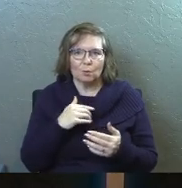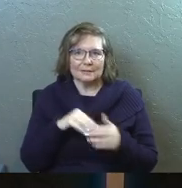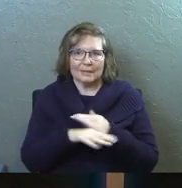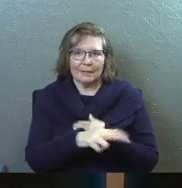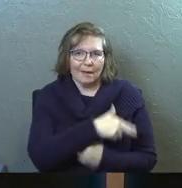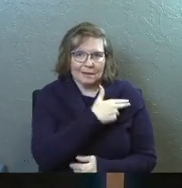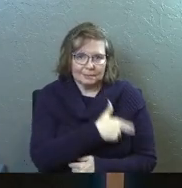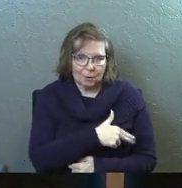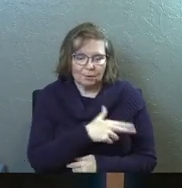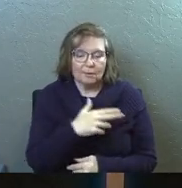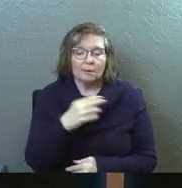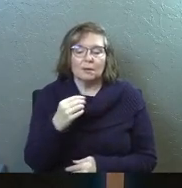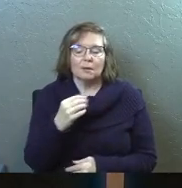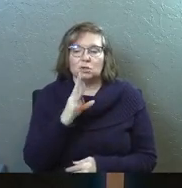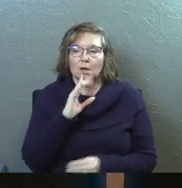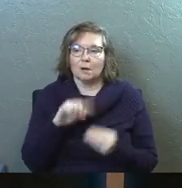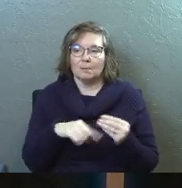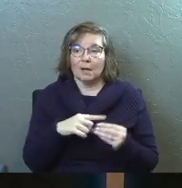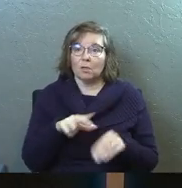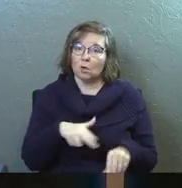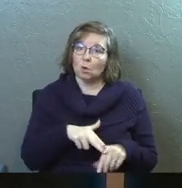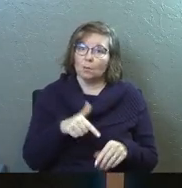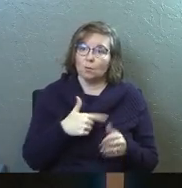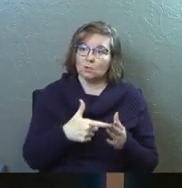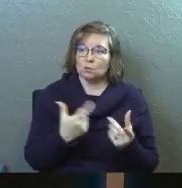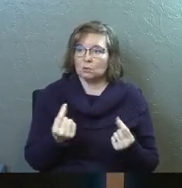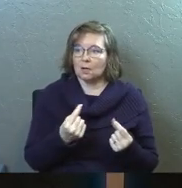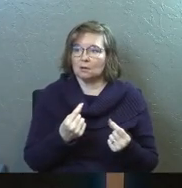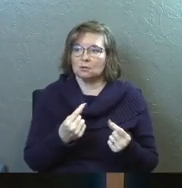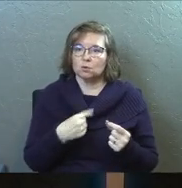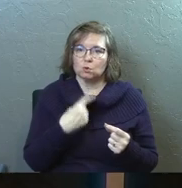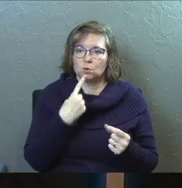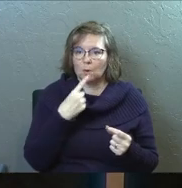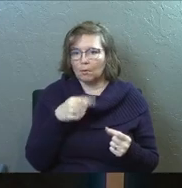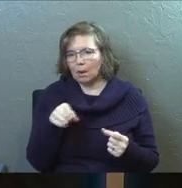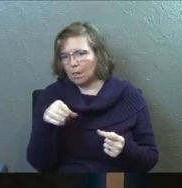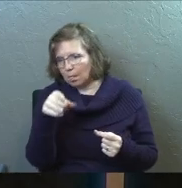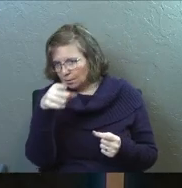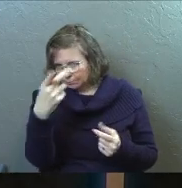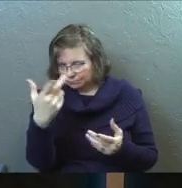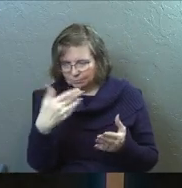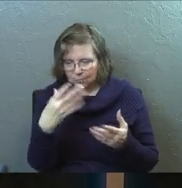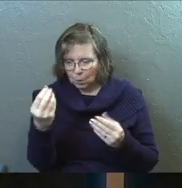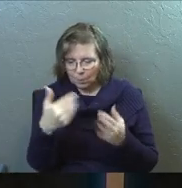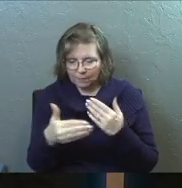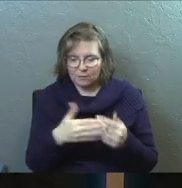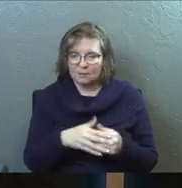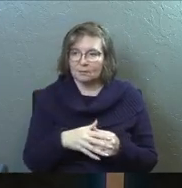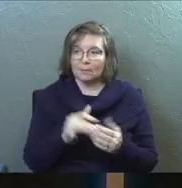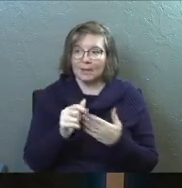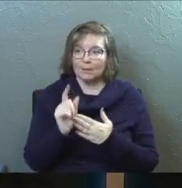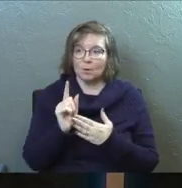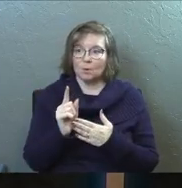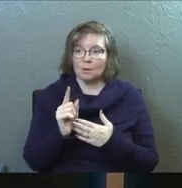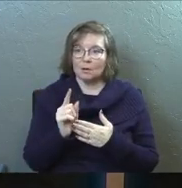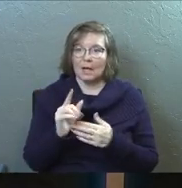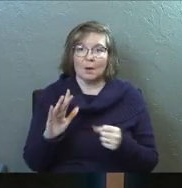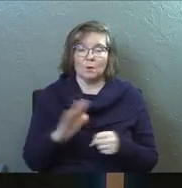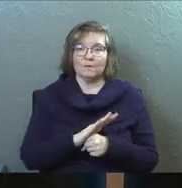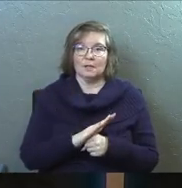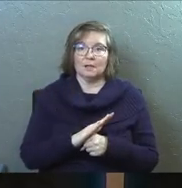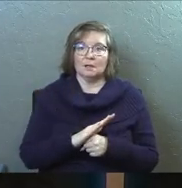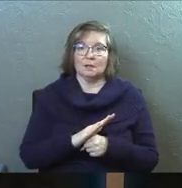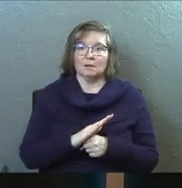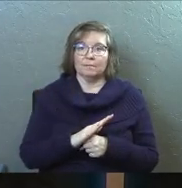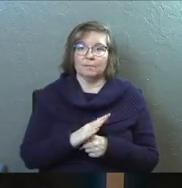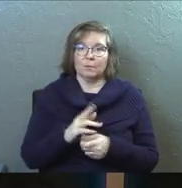earlier that day or something. And she talked about that normally this is what she would have done. She would have told them where to go and whatever. But she was like, in that moment, I was filled with